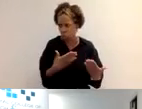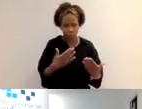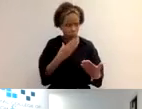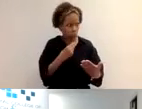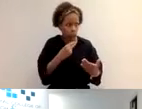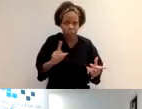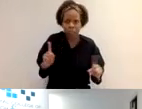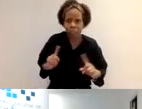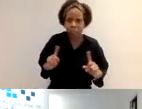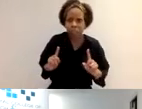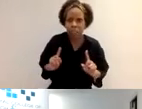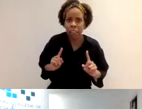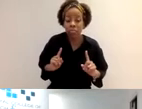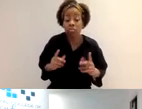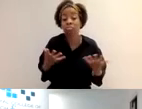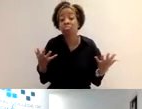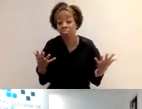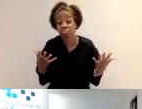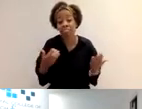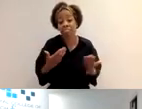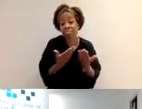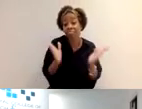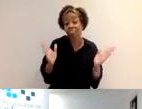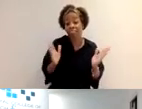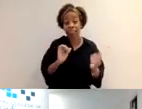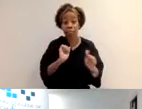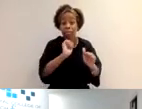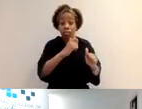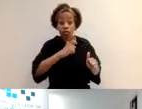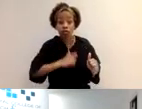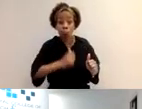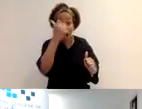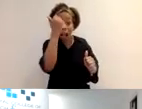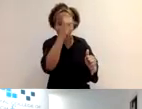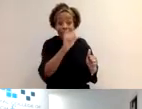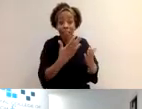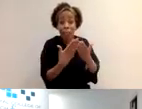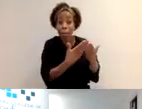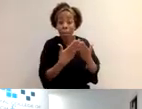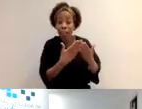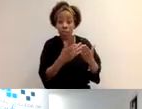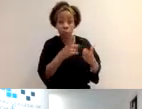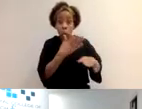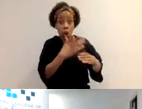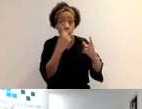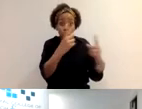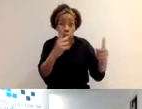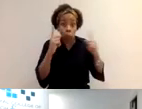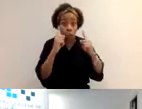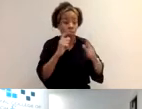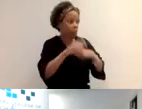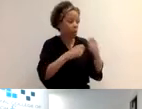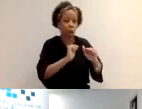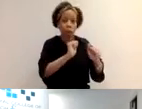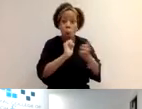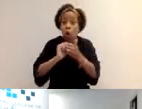that may be because one of you may be in academia, you know, you may work within a university, and therefore your service user may well be your students or your fellow